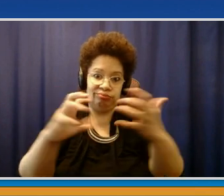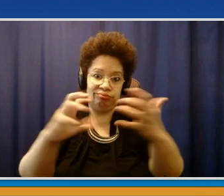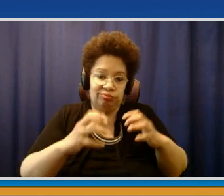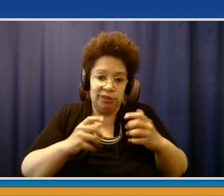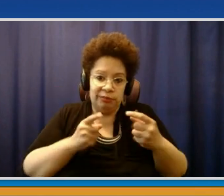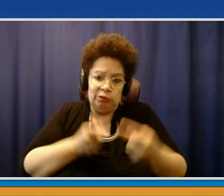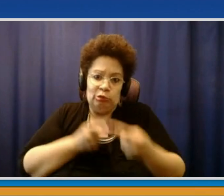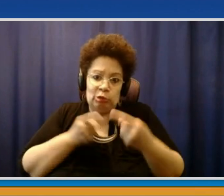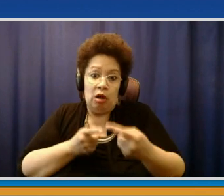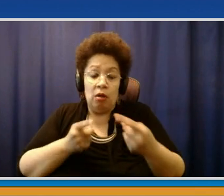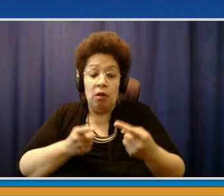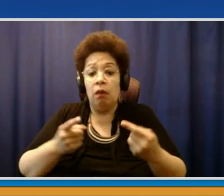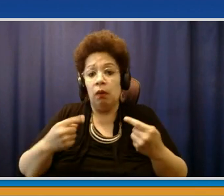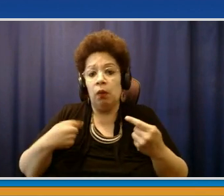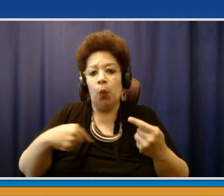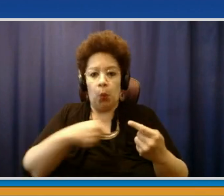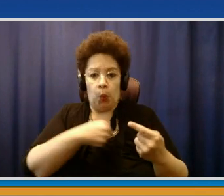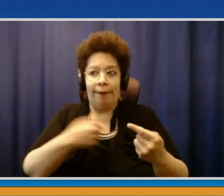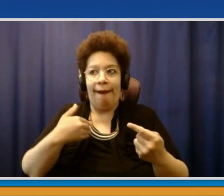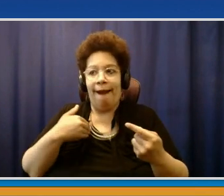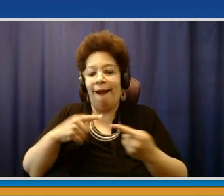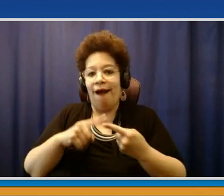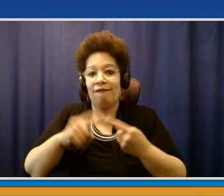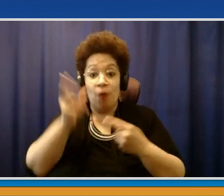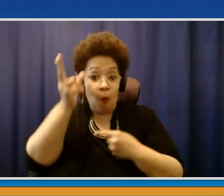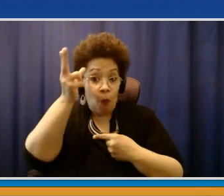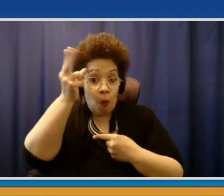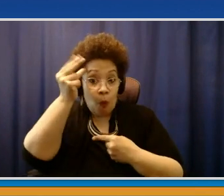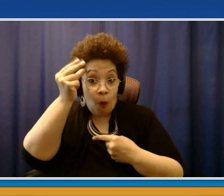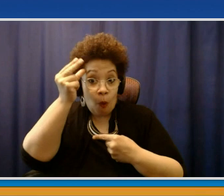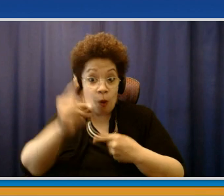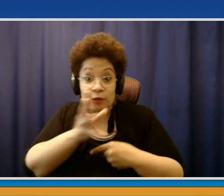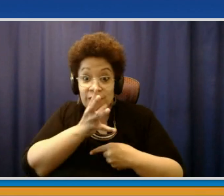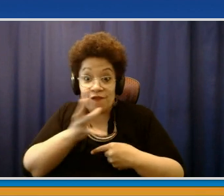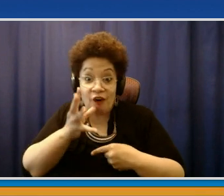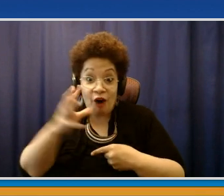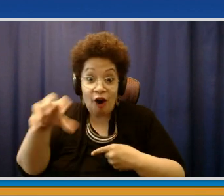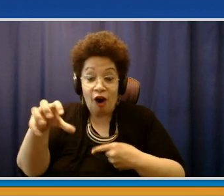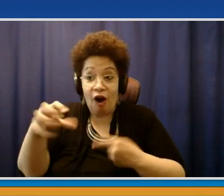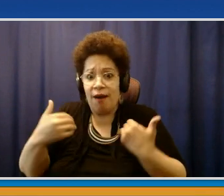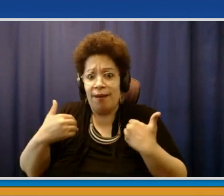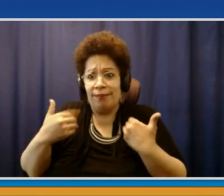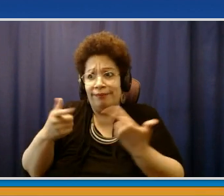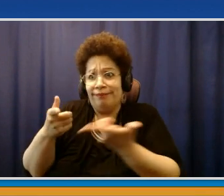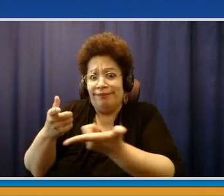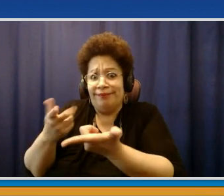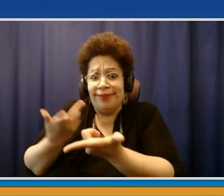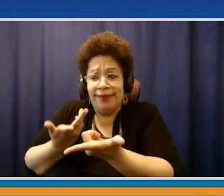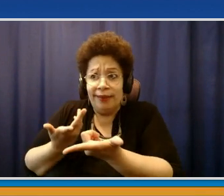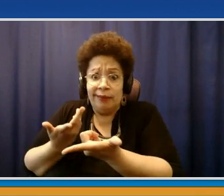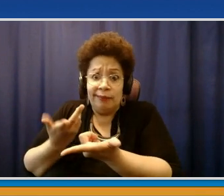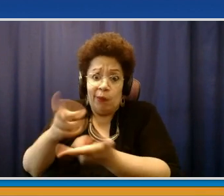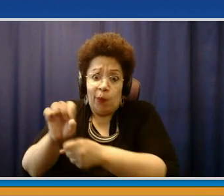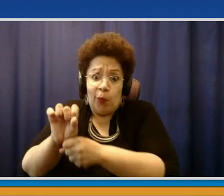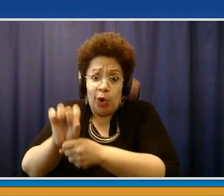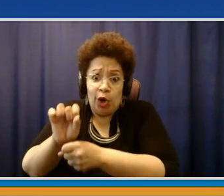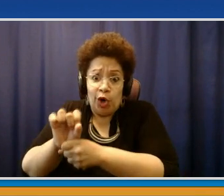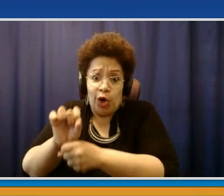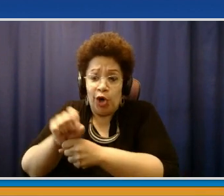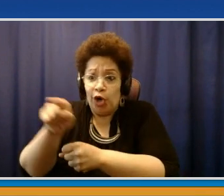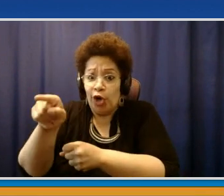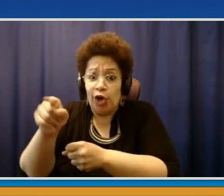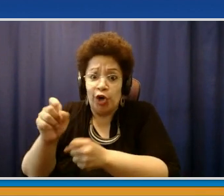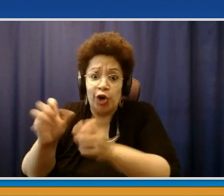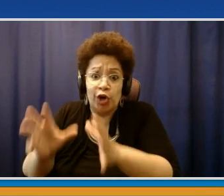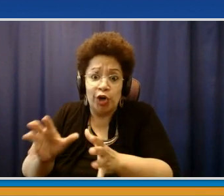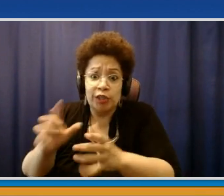farms and things. We actually have a significant number of Hispanics in the school district. so getting the message out to them relying on the county